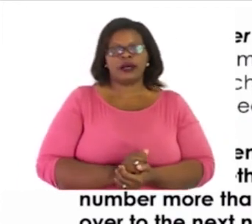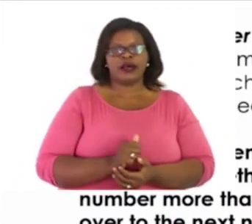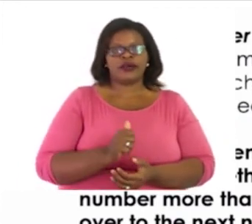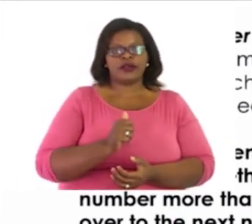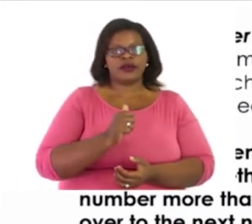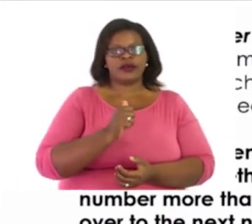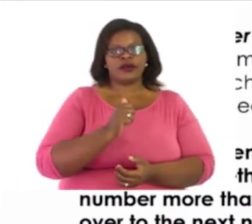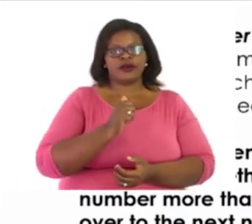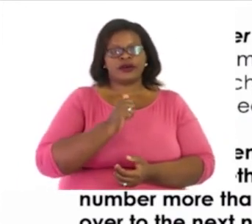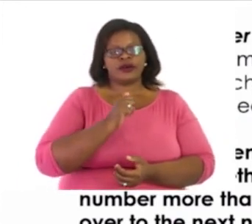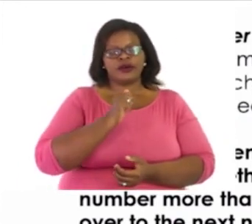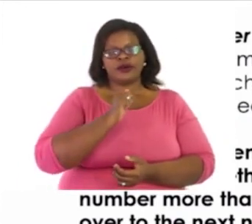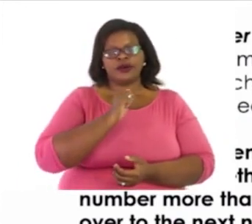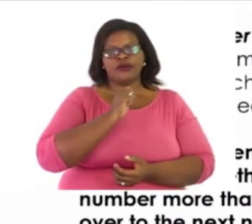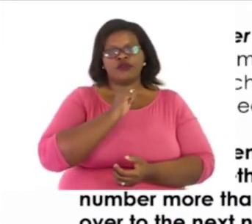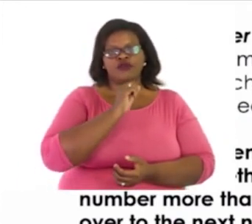Now, we add our thousands.